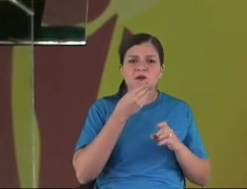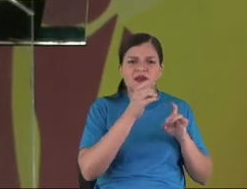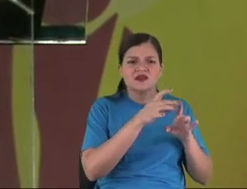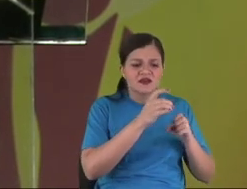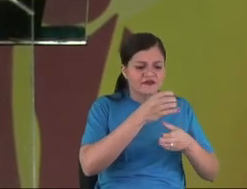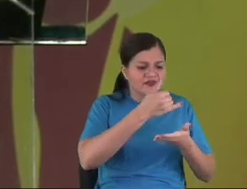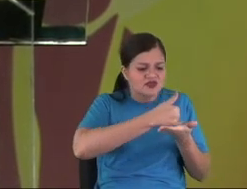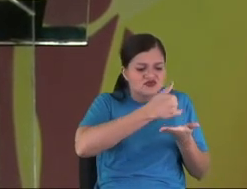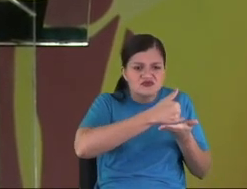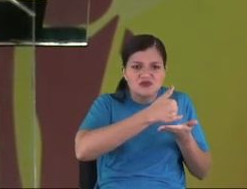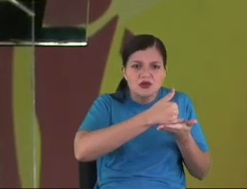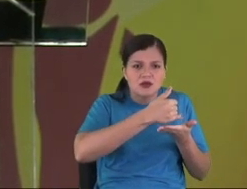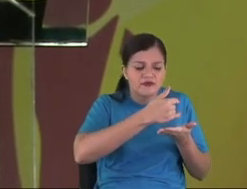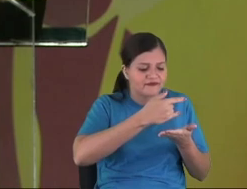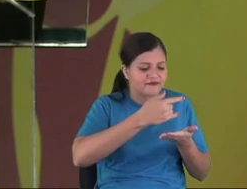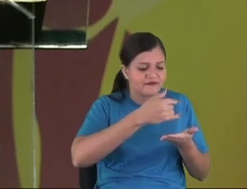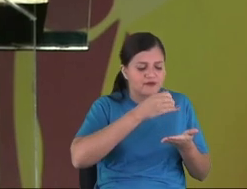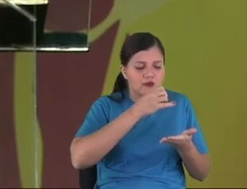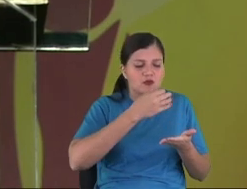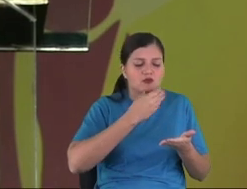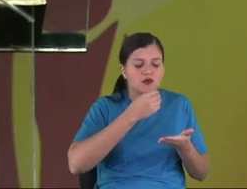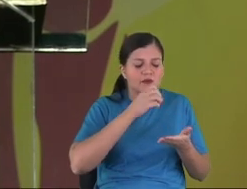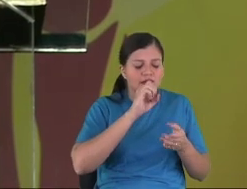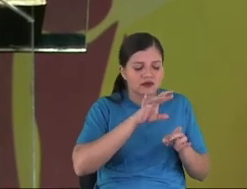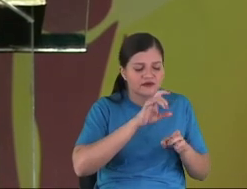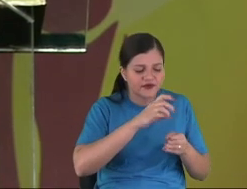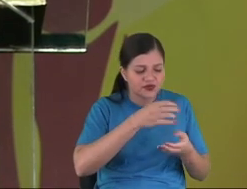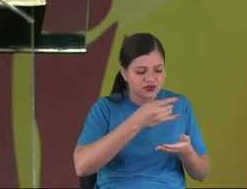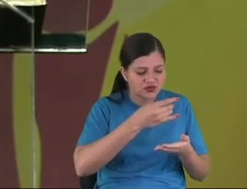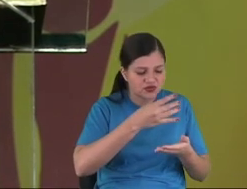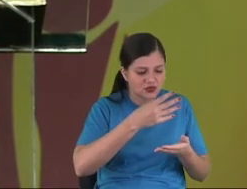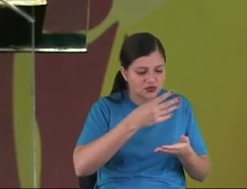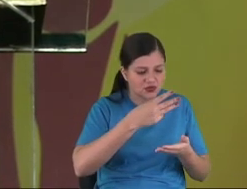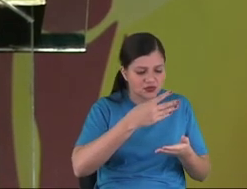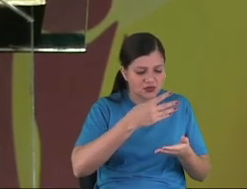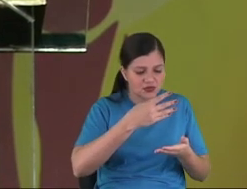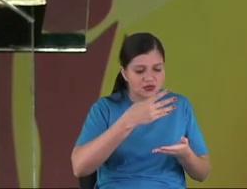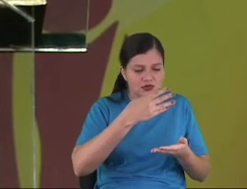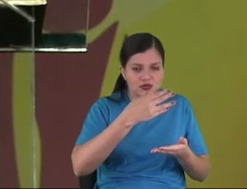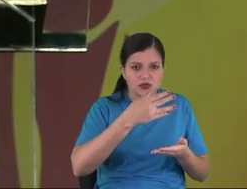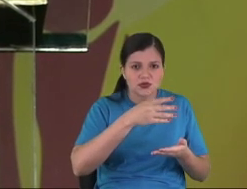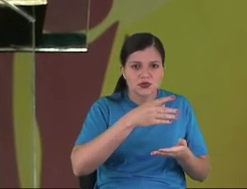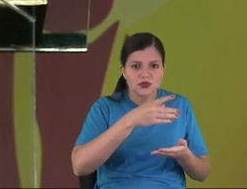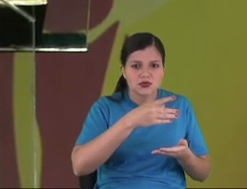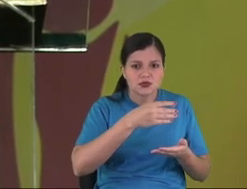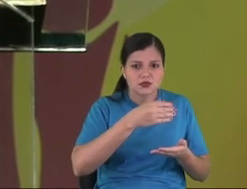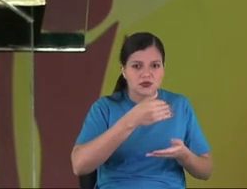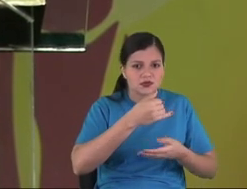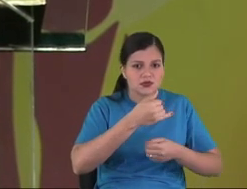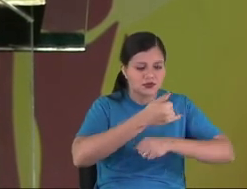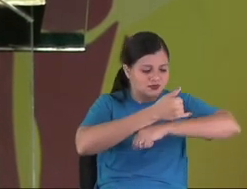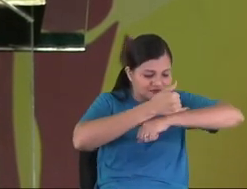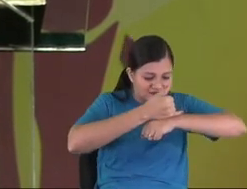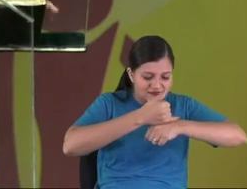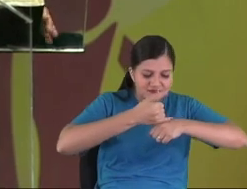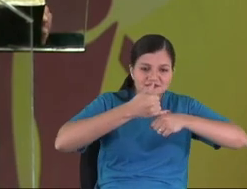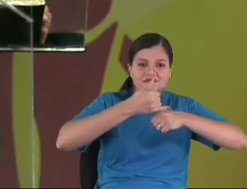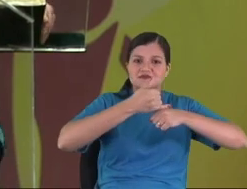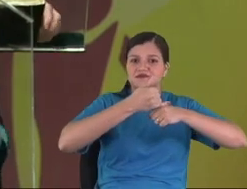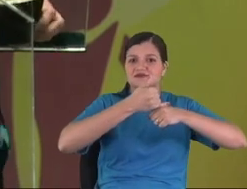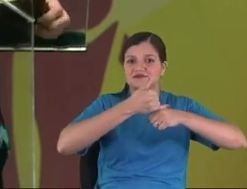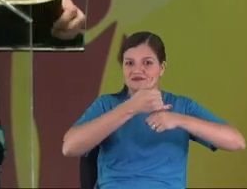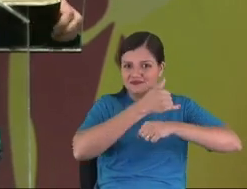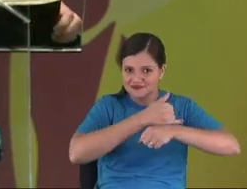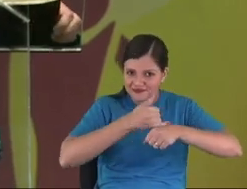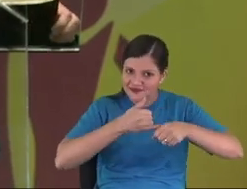You're paying the police just to put him in jail. You interfere until the dead